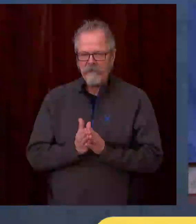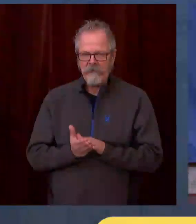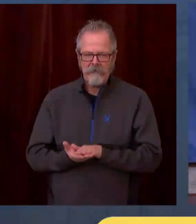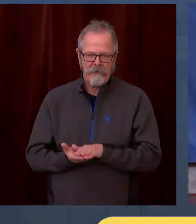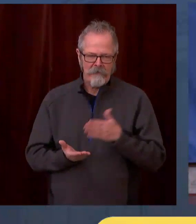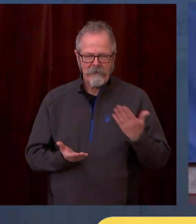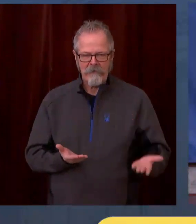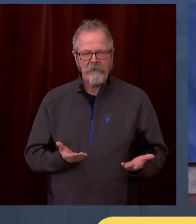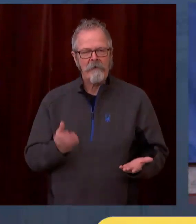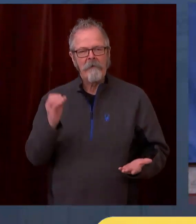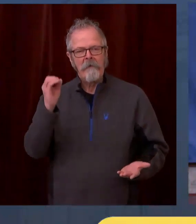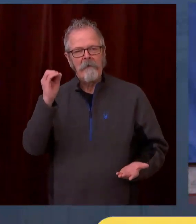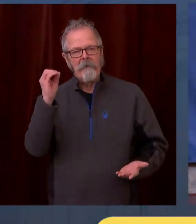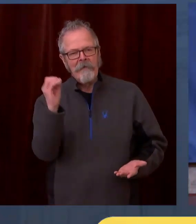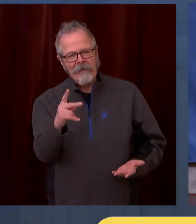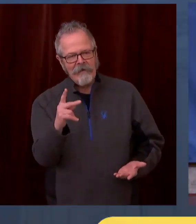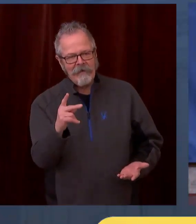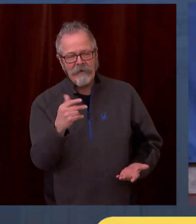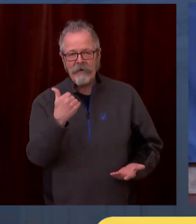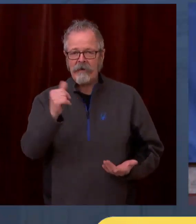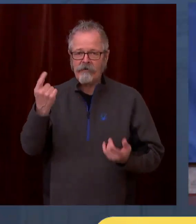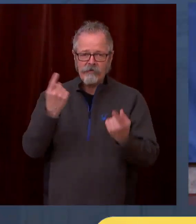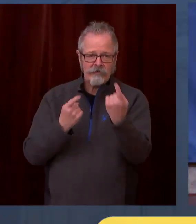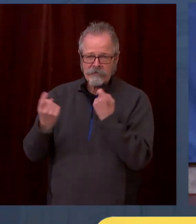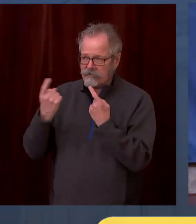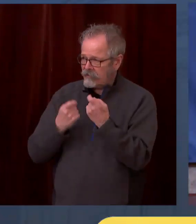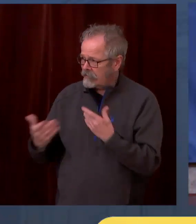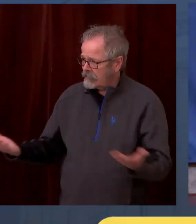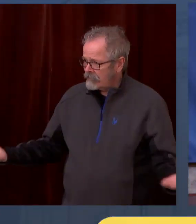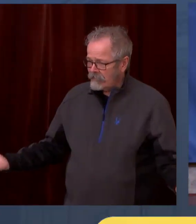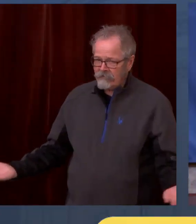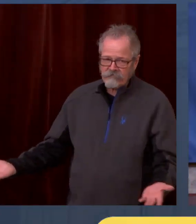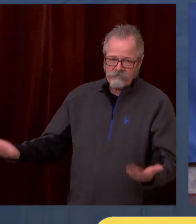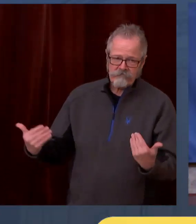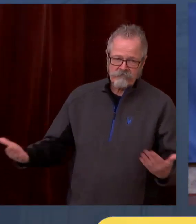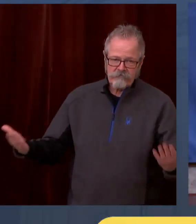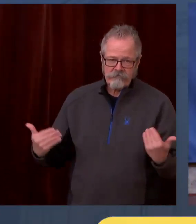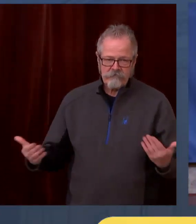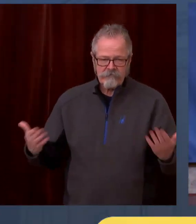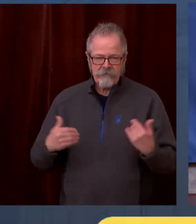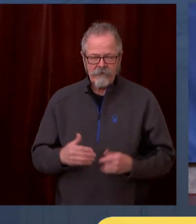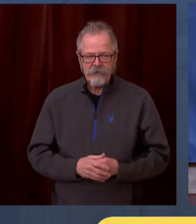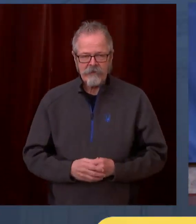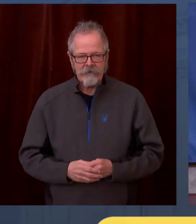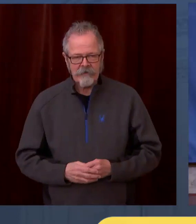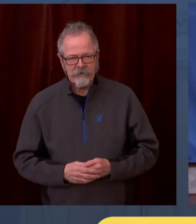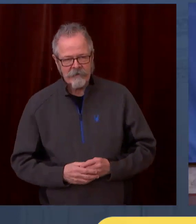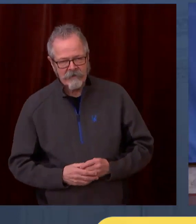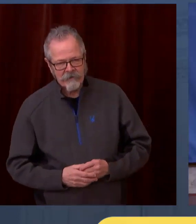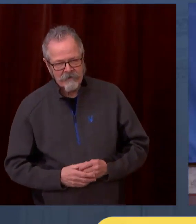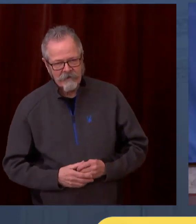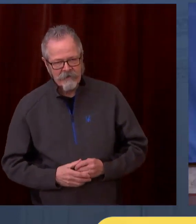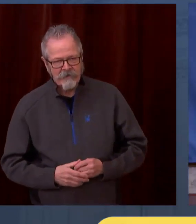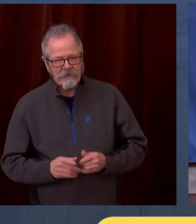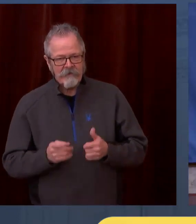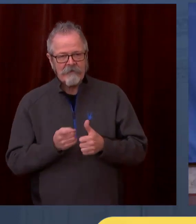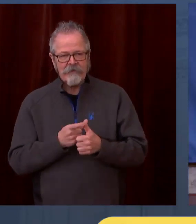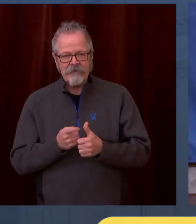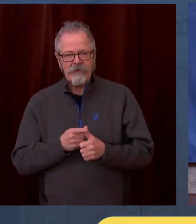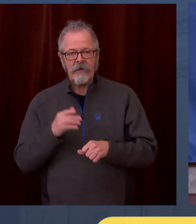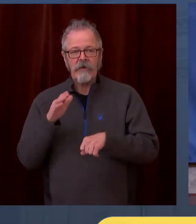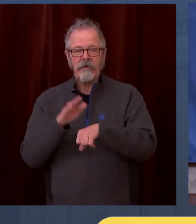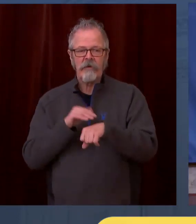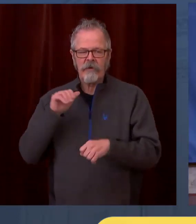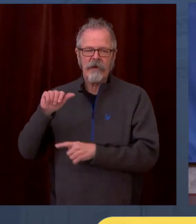Okay. You may fire when ready, Gridley. All right. First, we'll go to Rachel LaCorte with